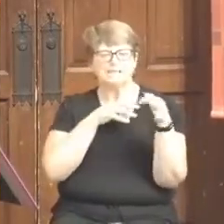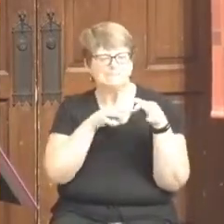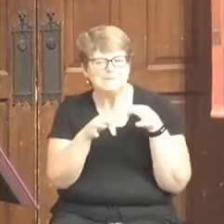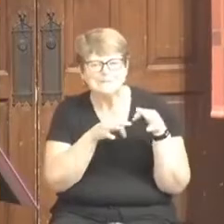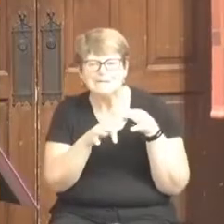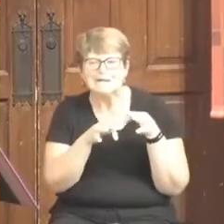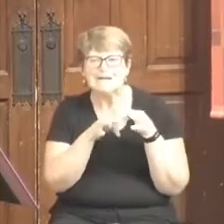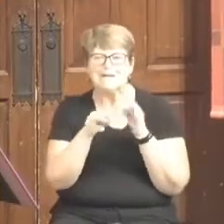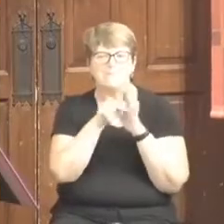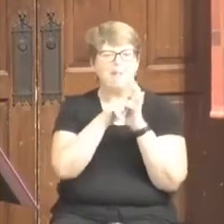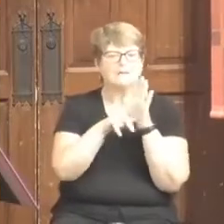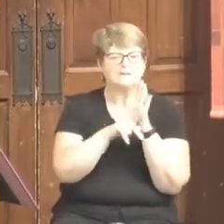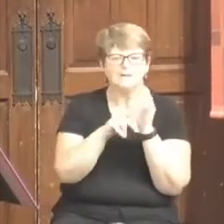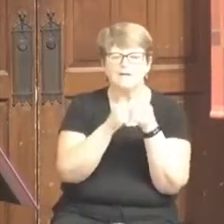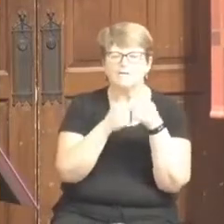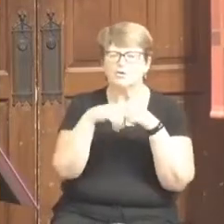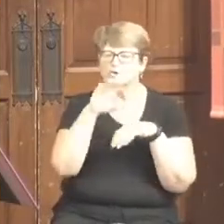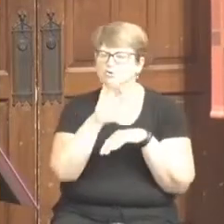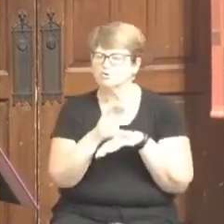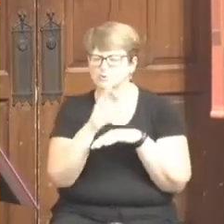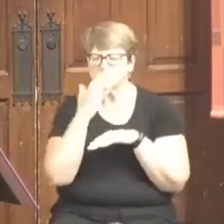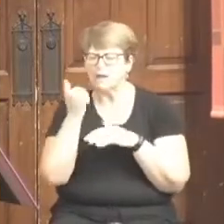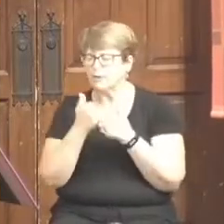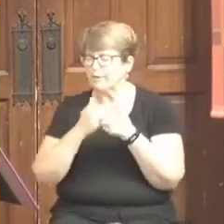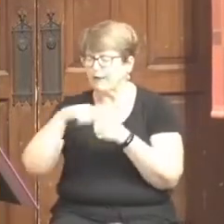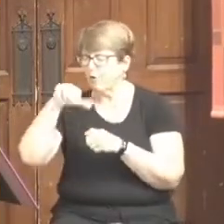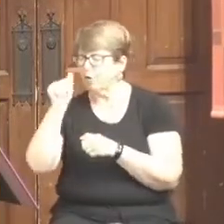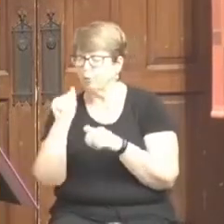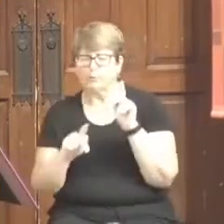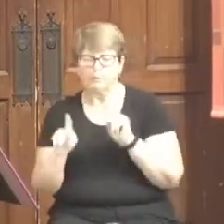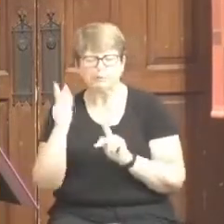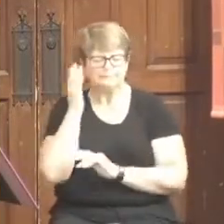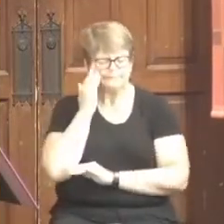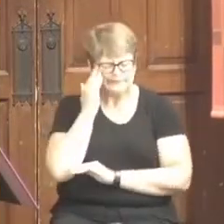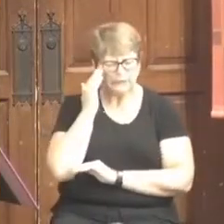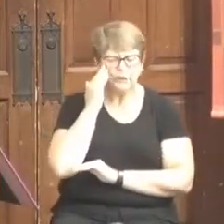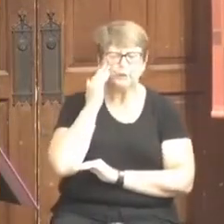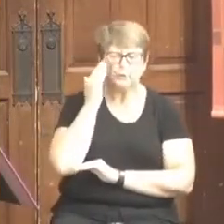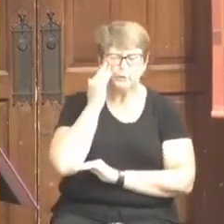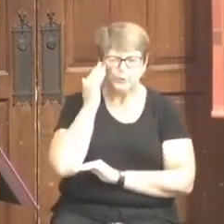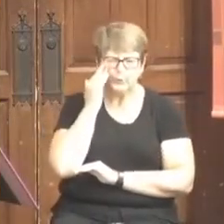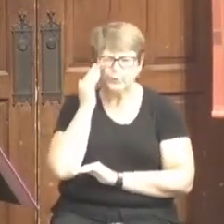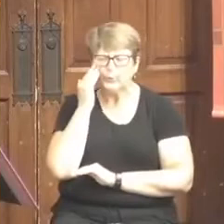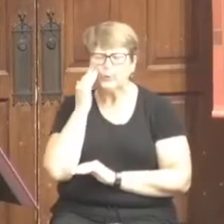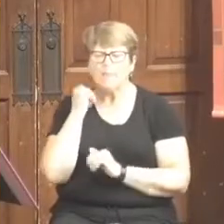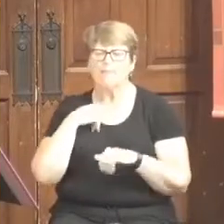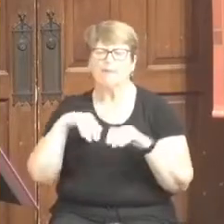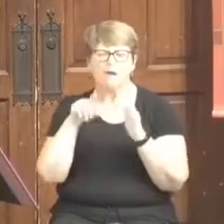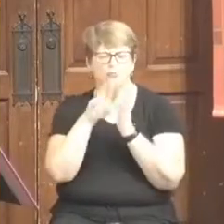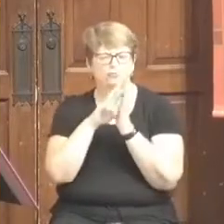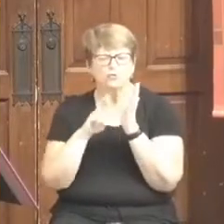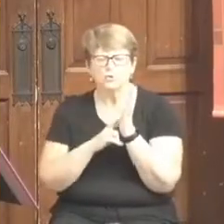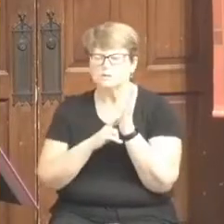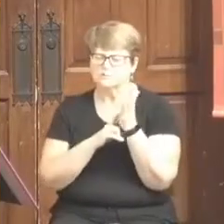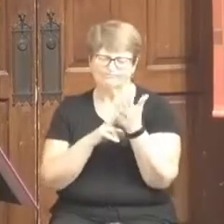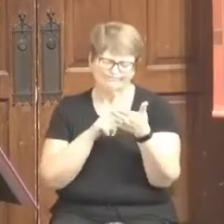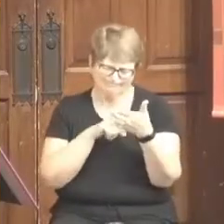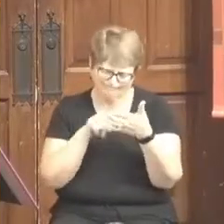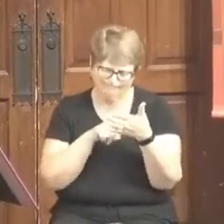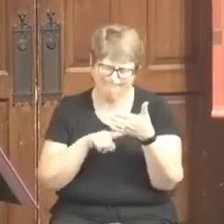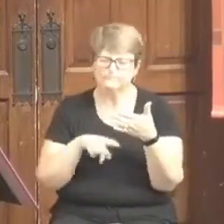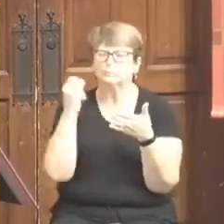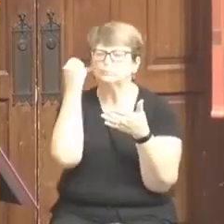probably better than anybody else in the church in the that time. He knew the discipline inside and out.